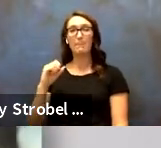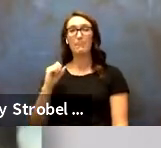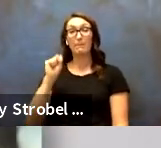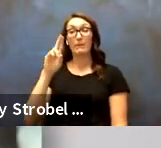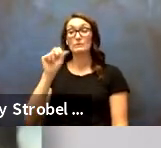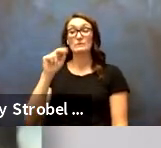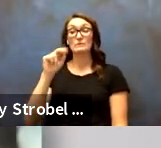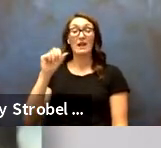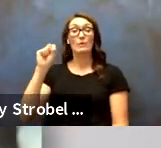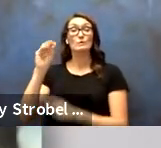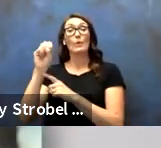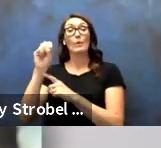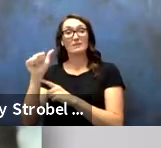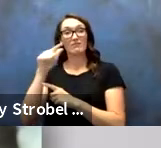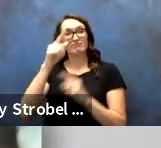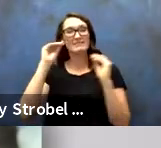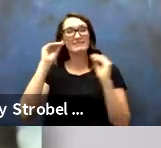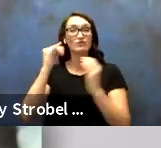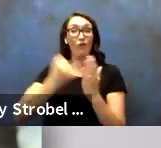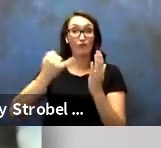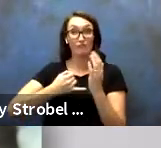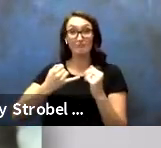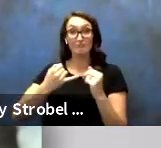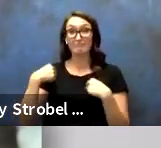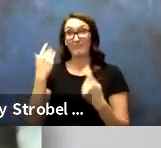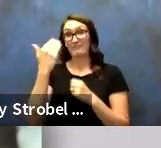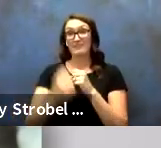Susana Sosa, Art Instructor, 15 years.